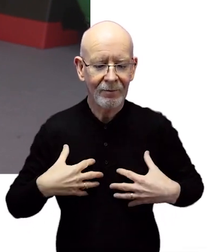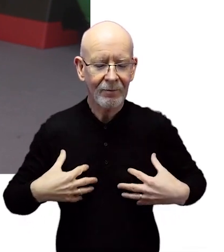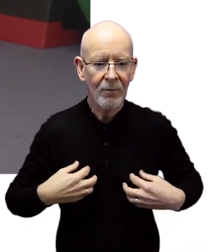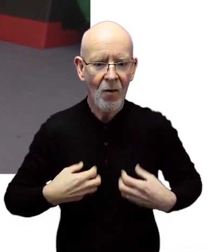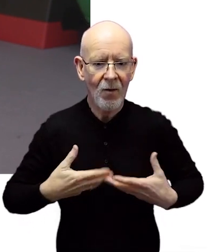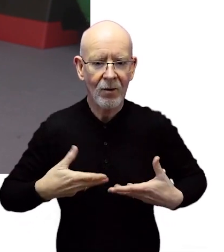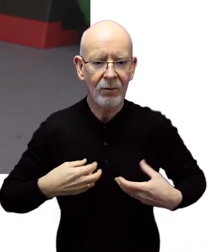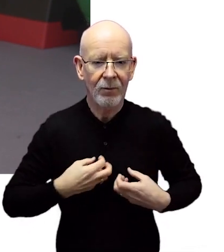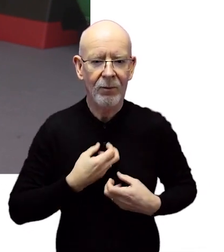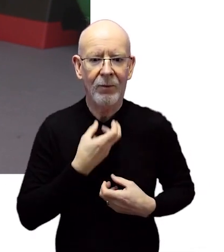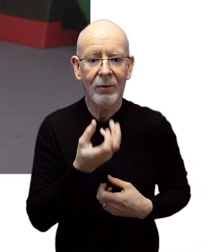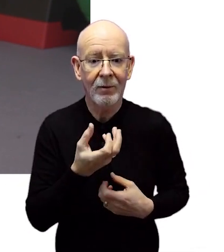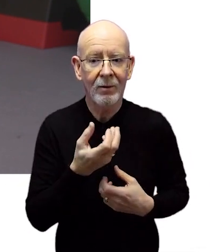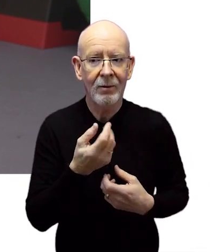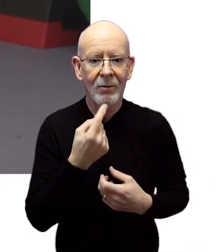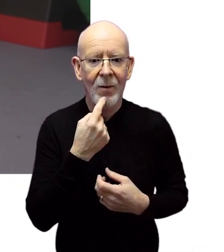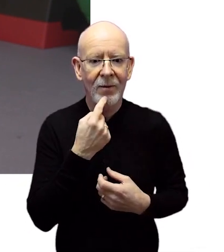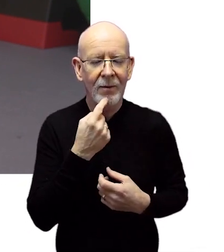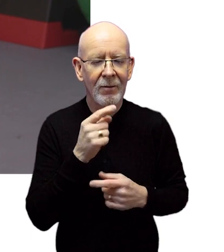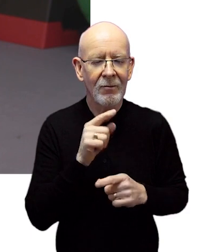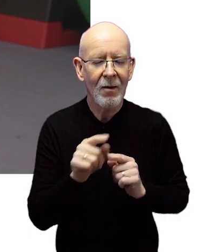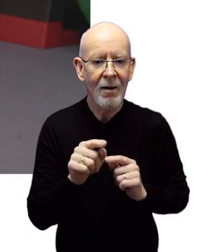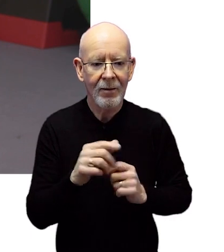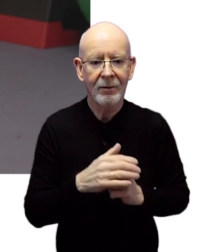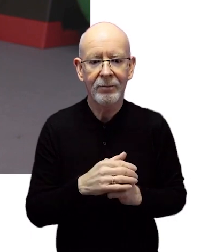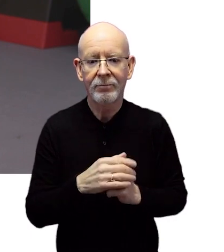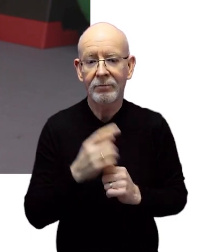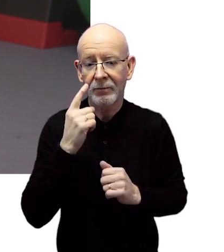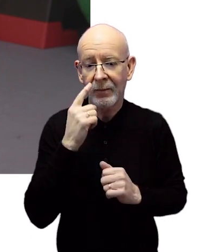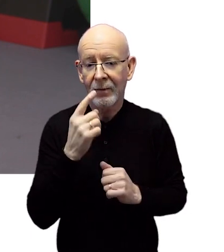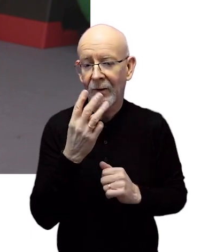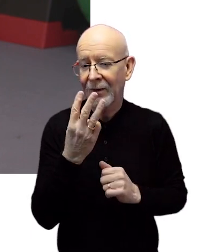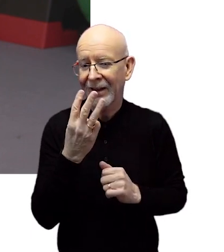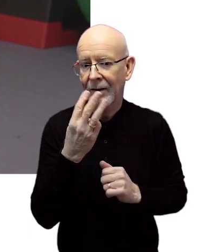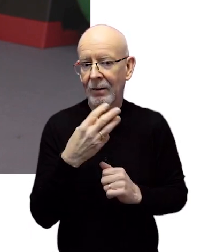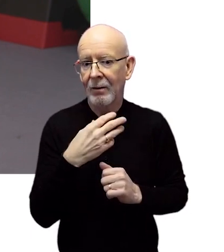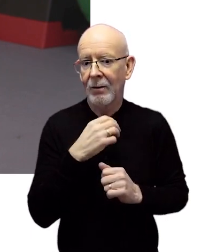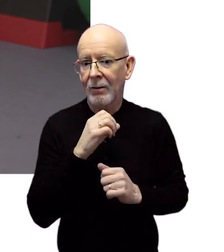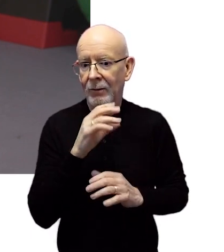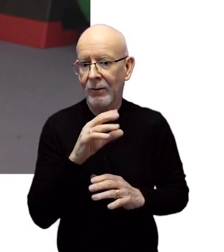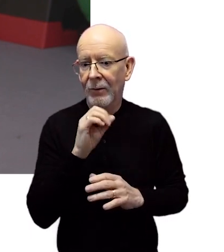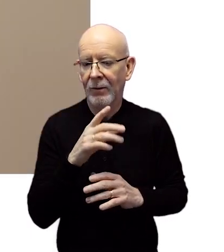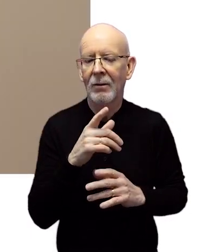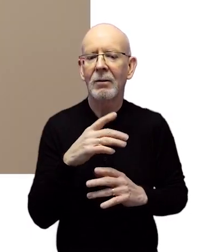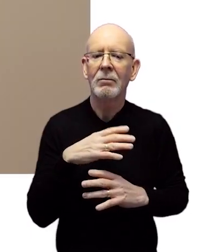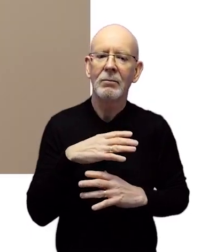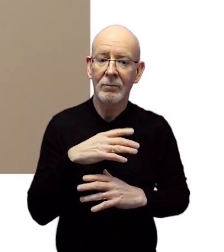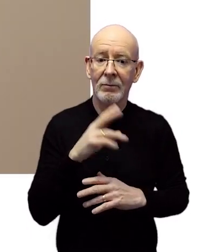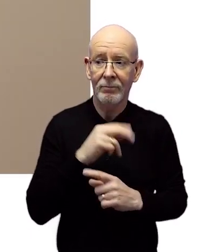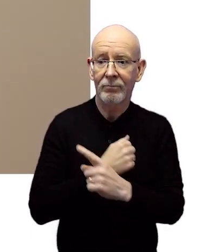airways up towards her mouth. Let's try three with a little rest between each one.